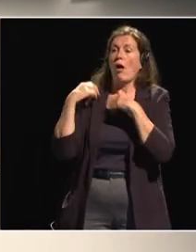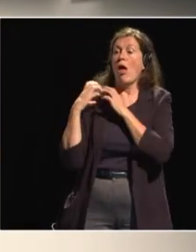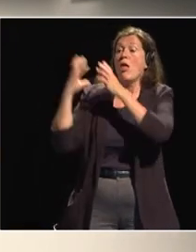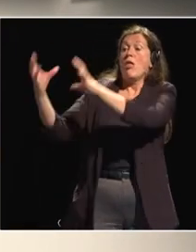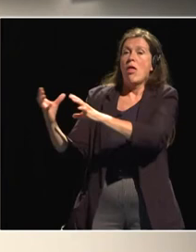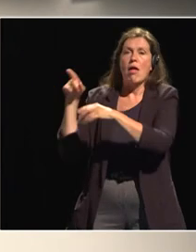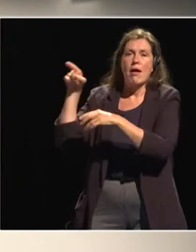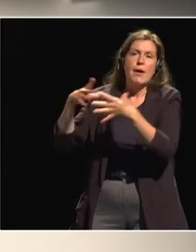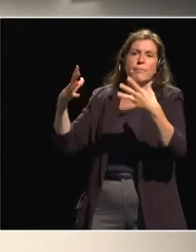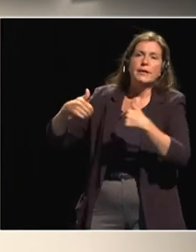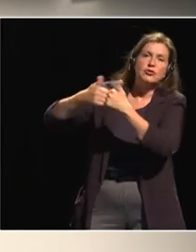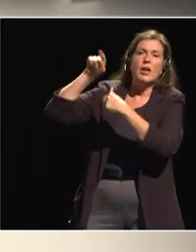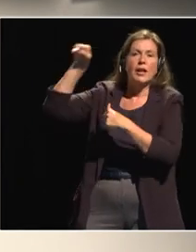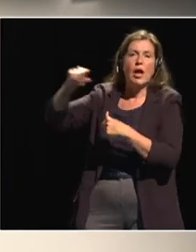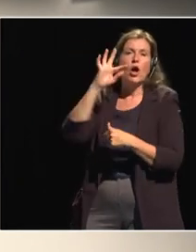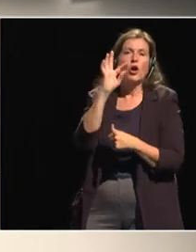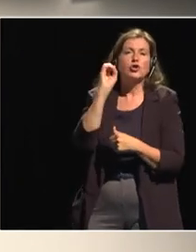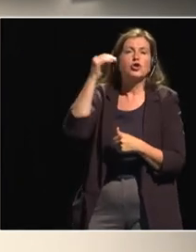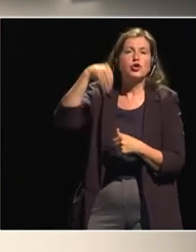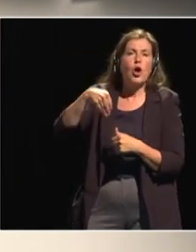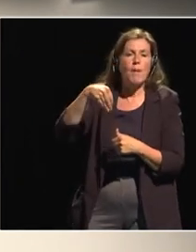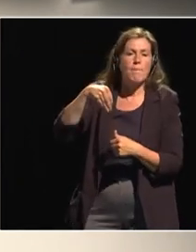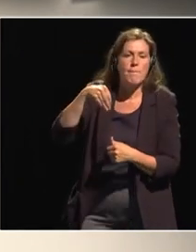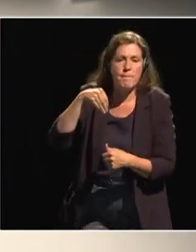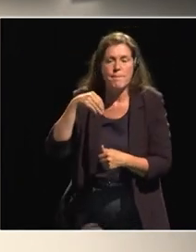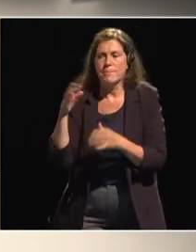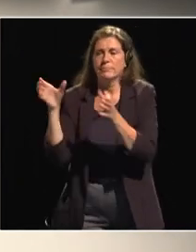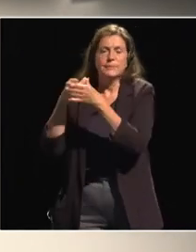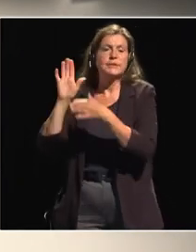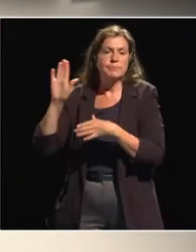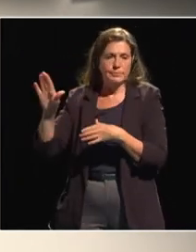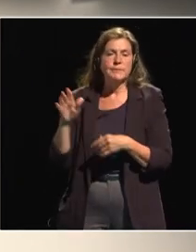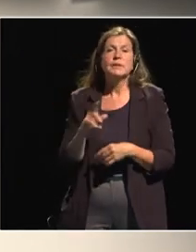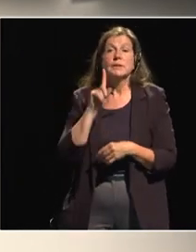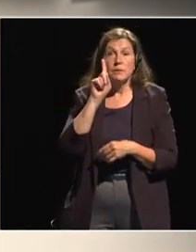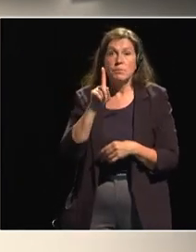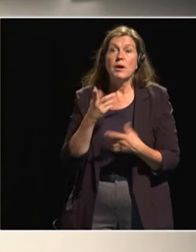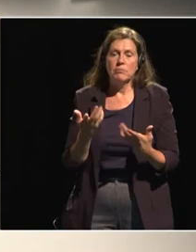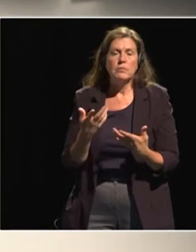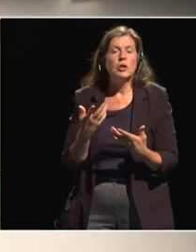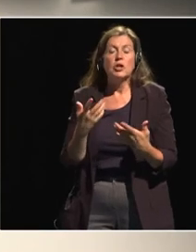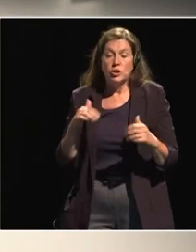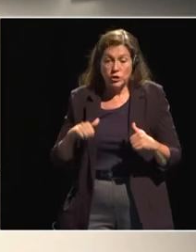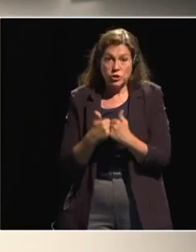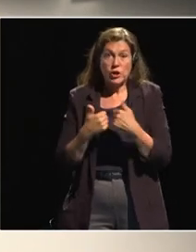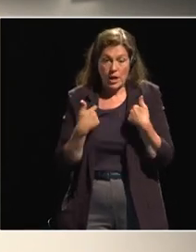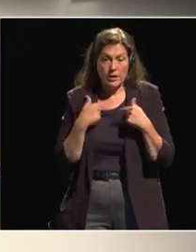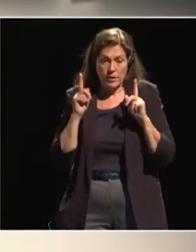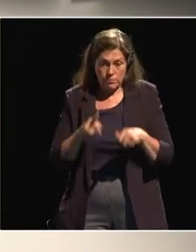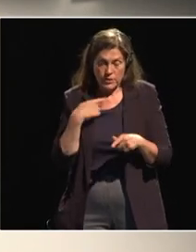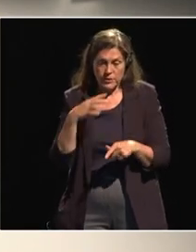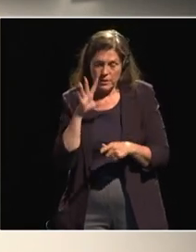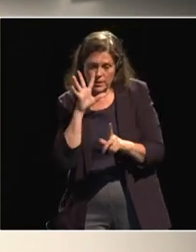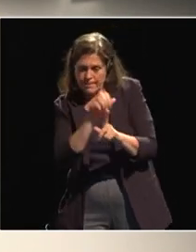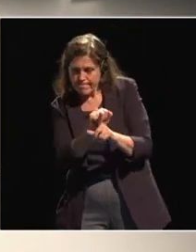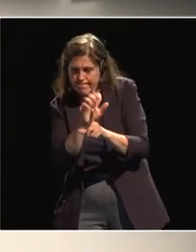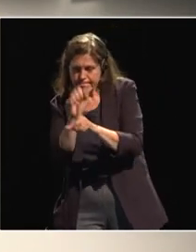uh of of 11 experts but uh there is a challenge here for to get on with the job of actually identifying the practical